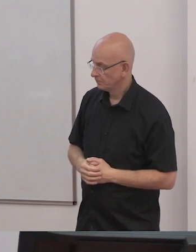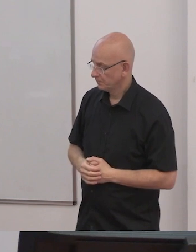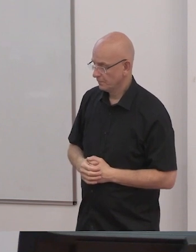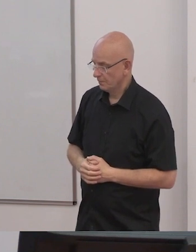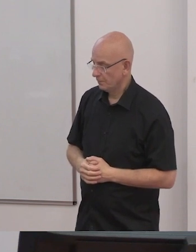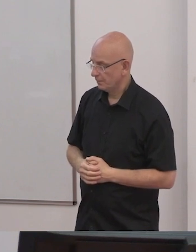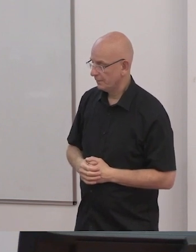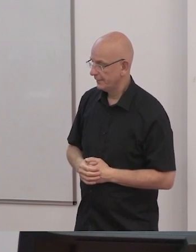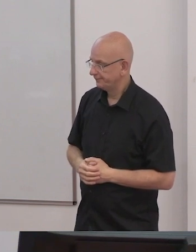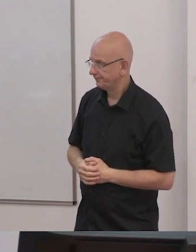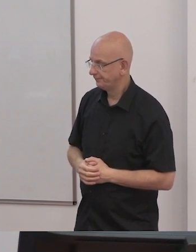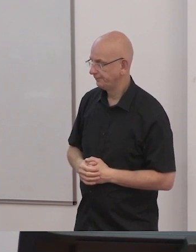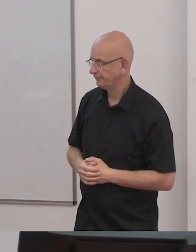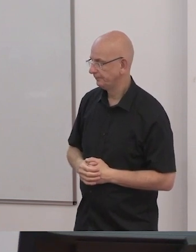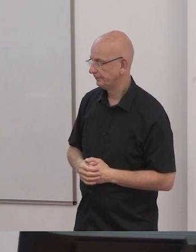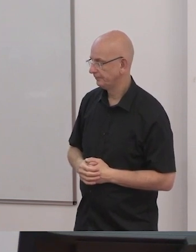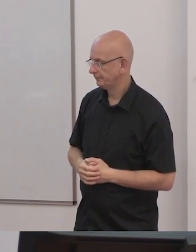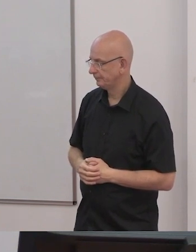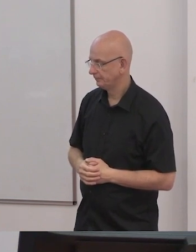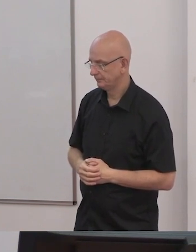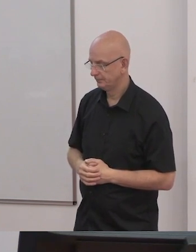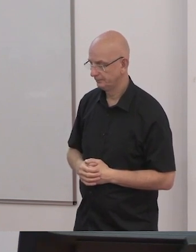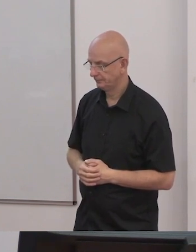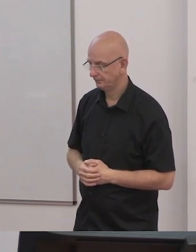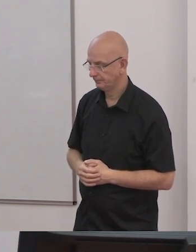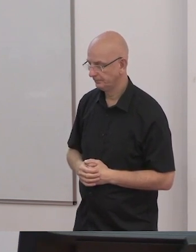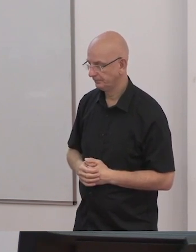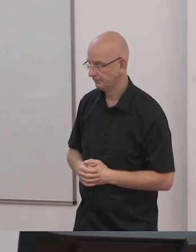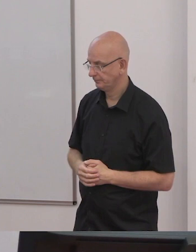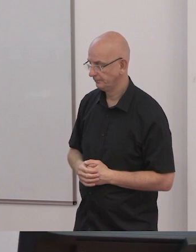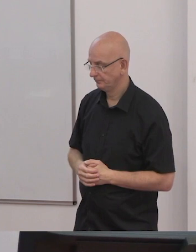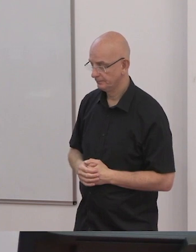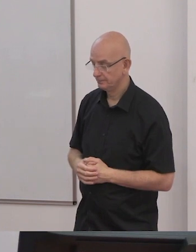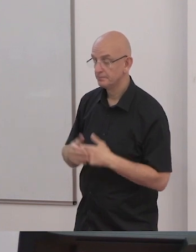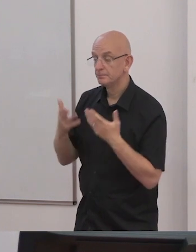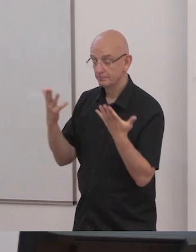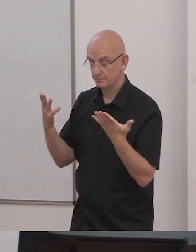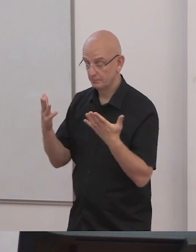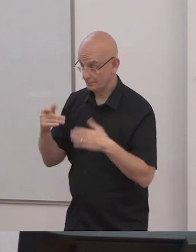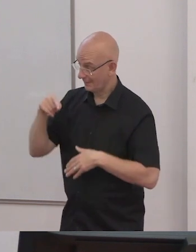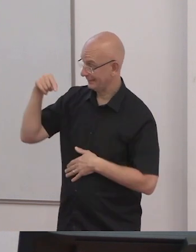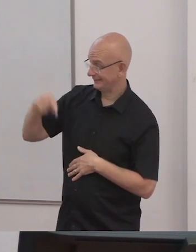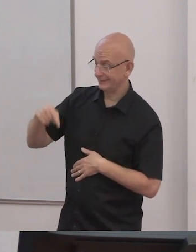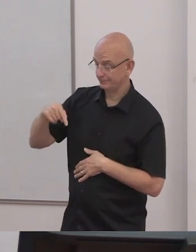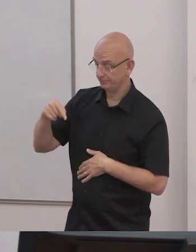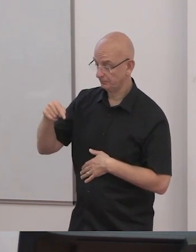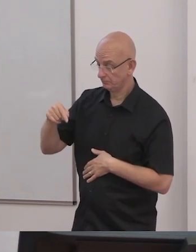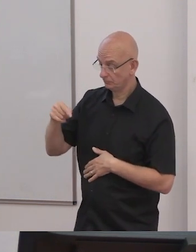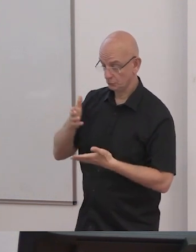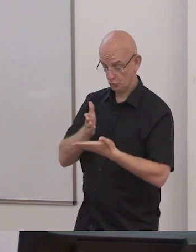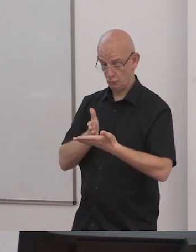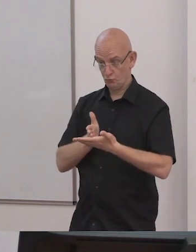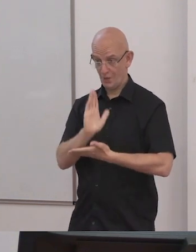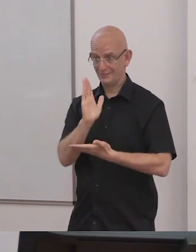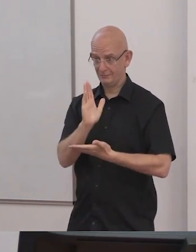so the right to education for all is accepted